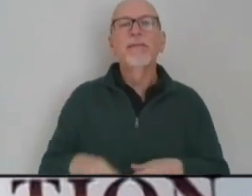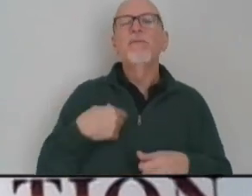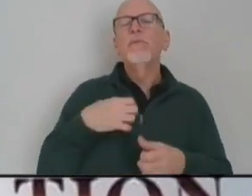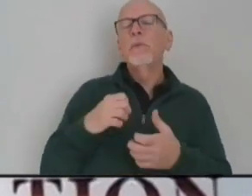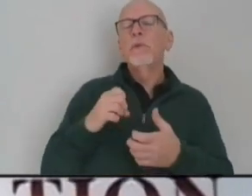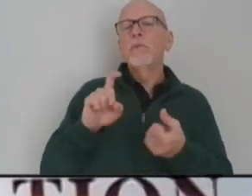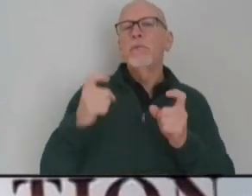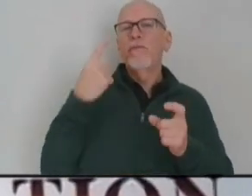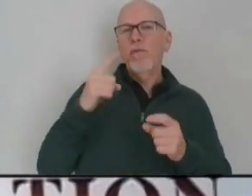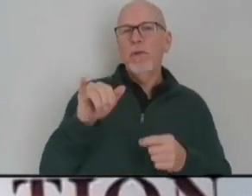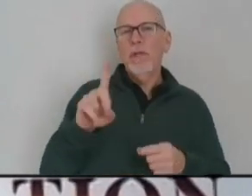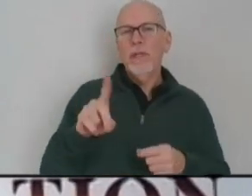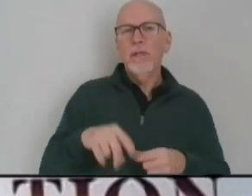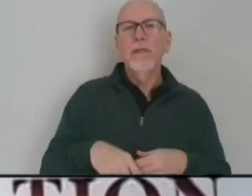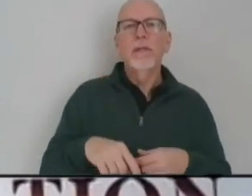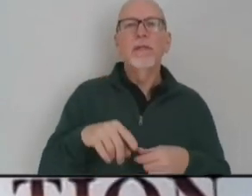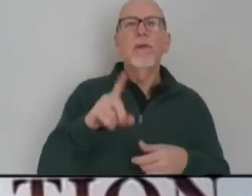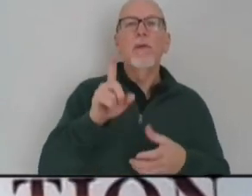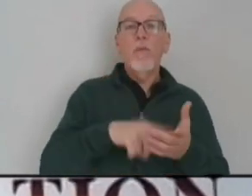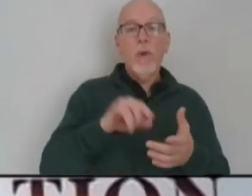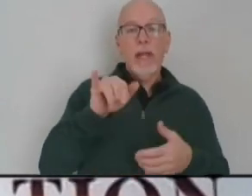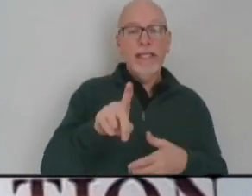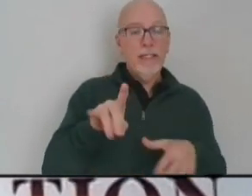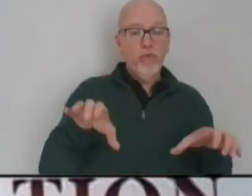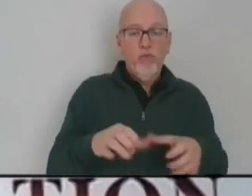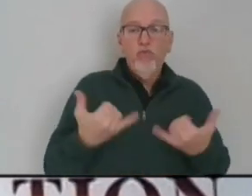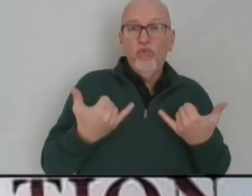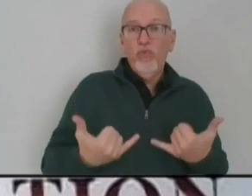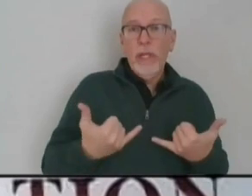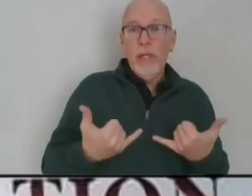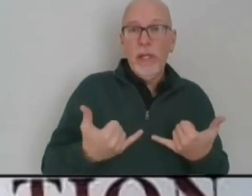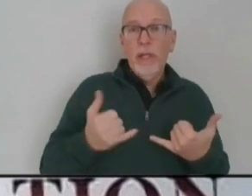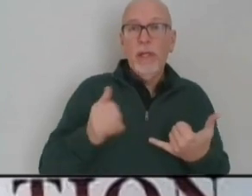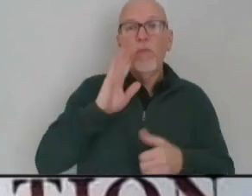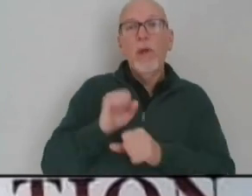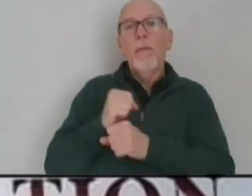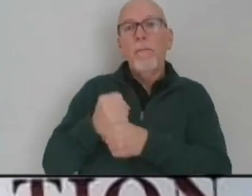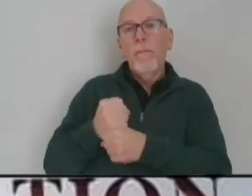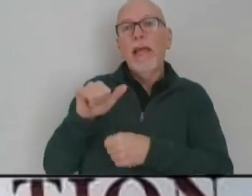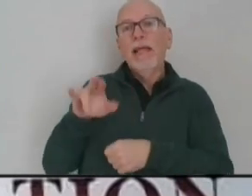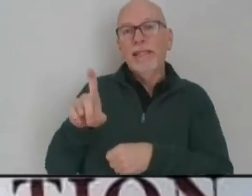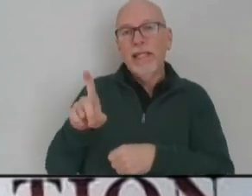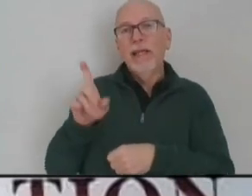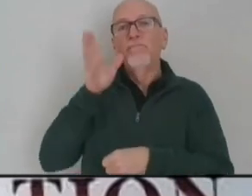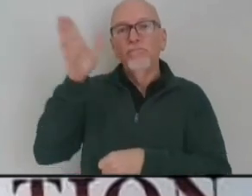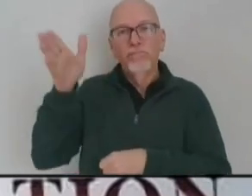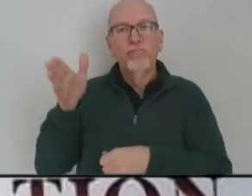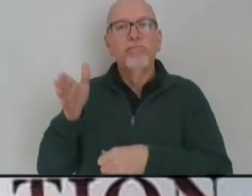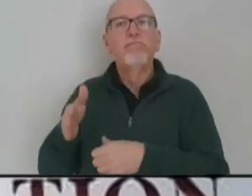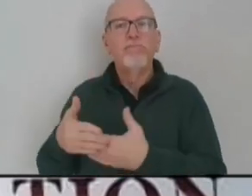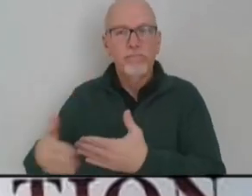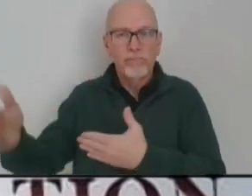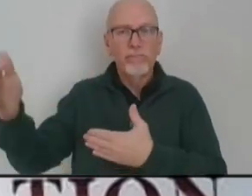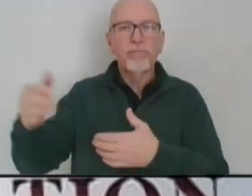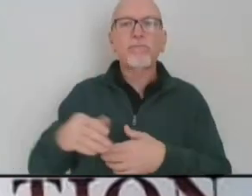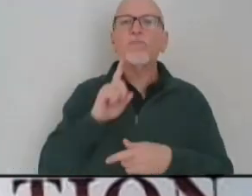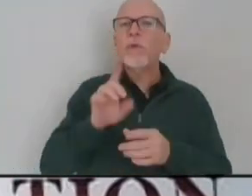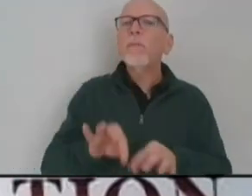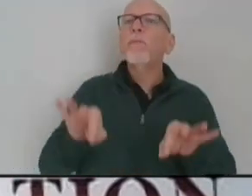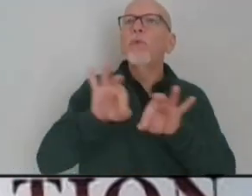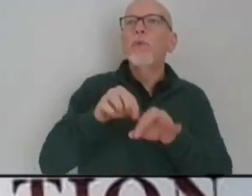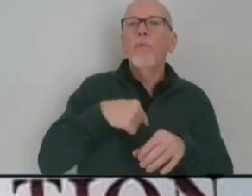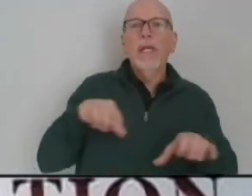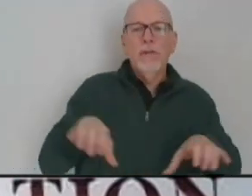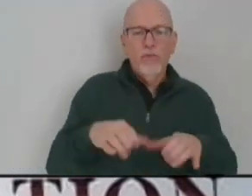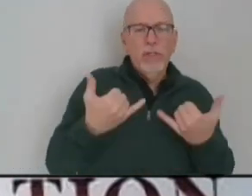bit for today. What Indiana does today will make Indiana's tomorrow. So it's very important what we do today.